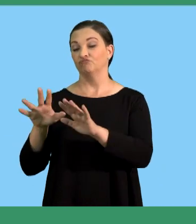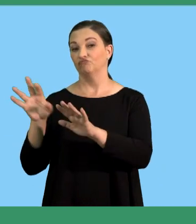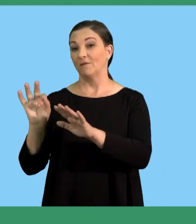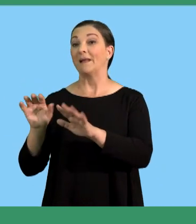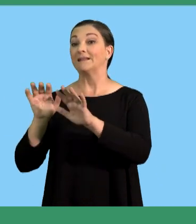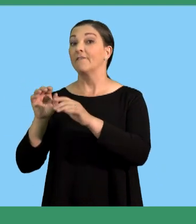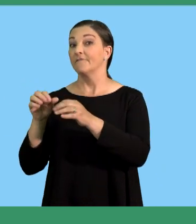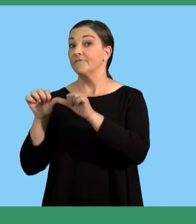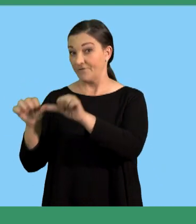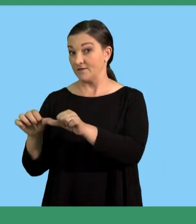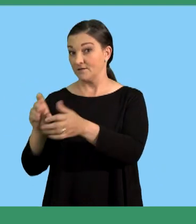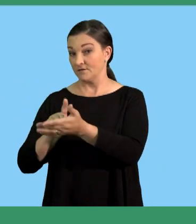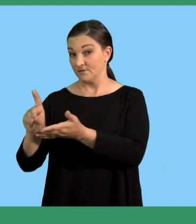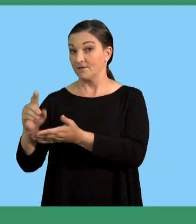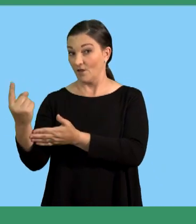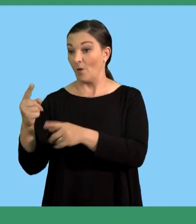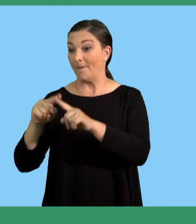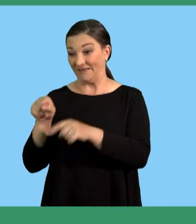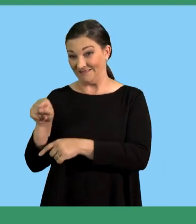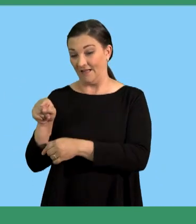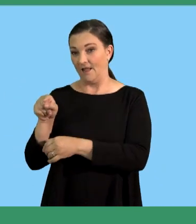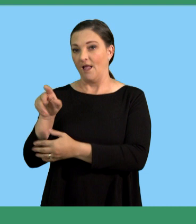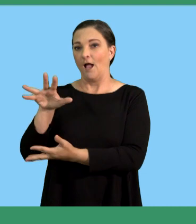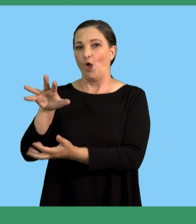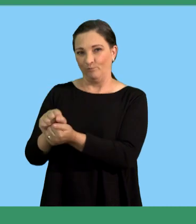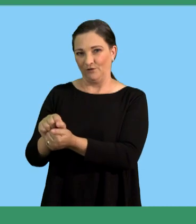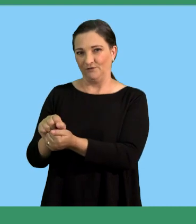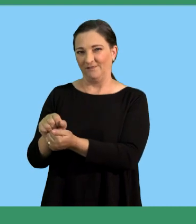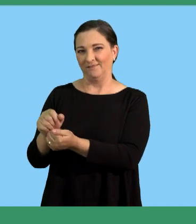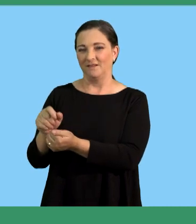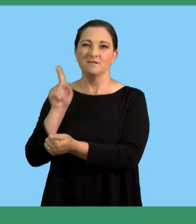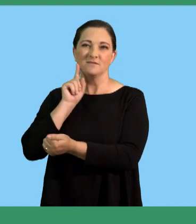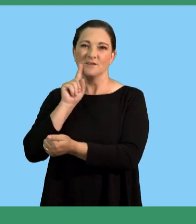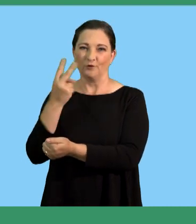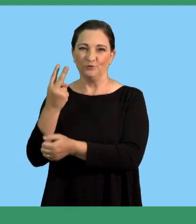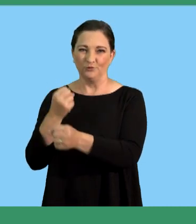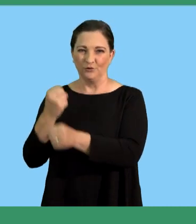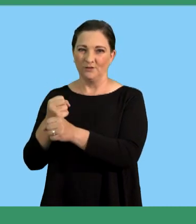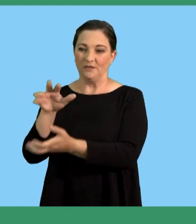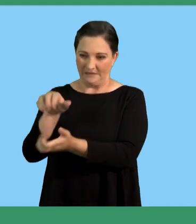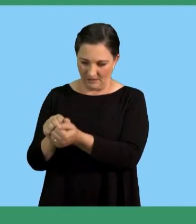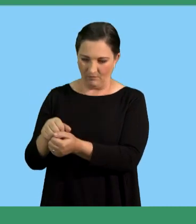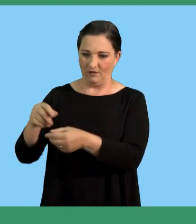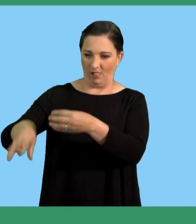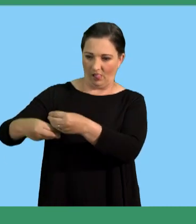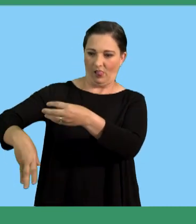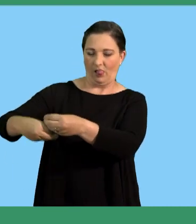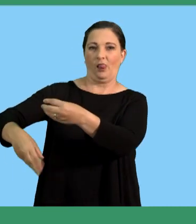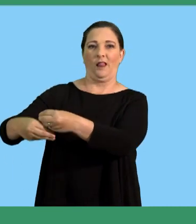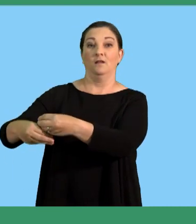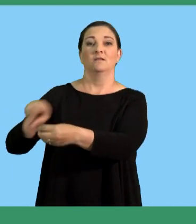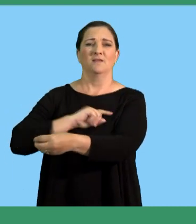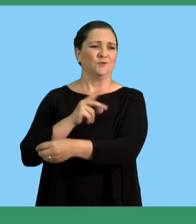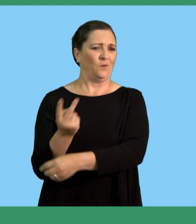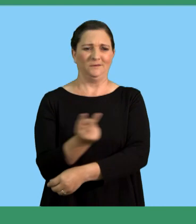as well at 10% as well, but compounded annually for two years. Meaning, when we're